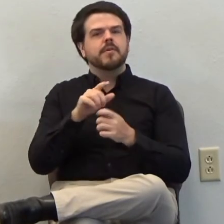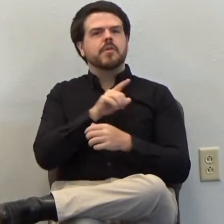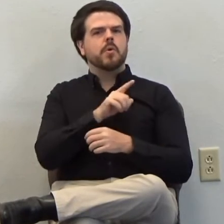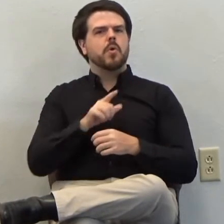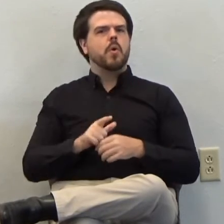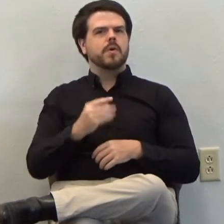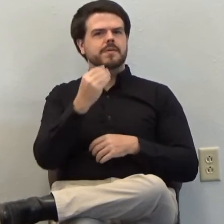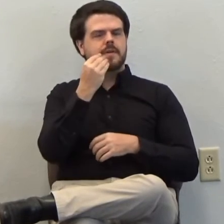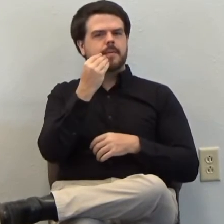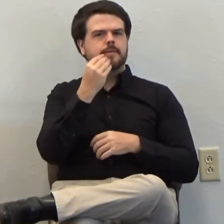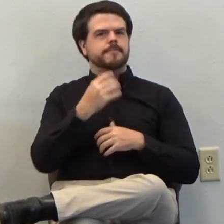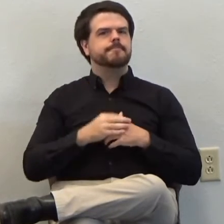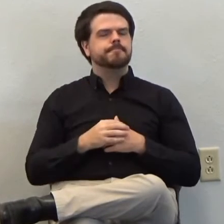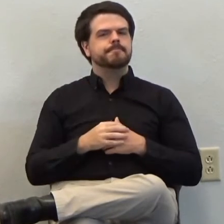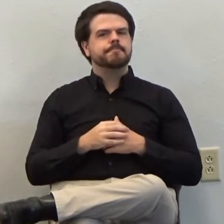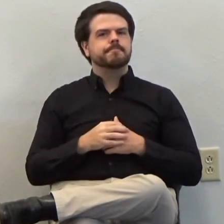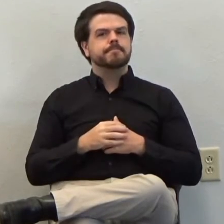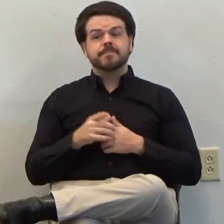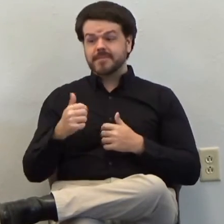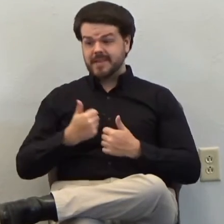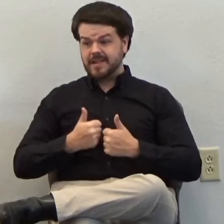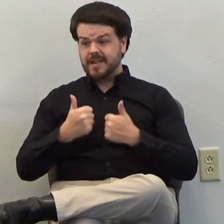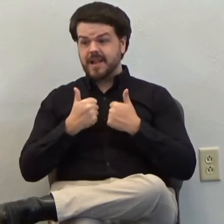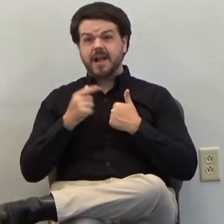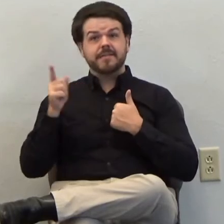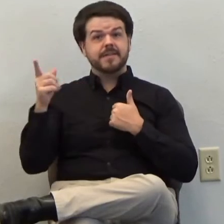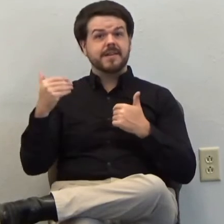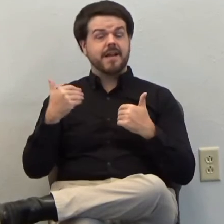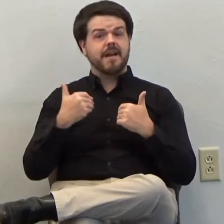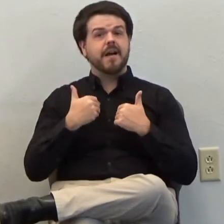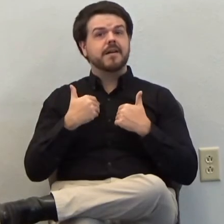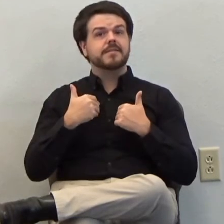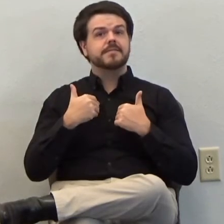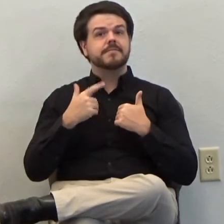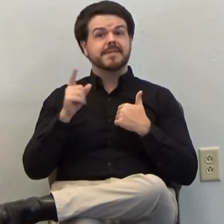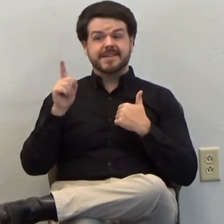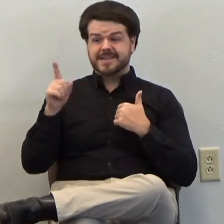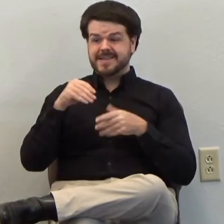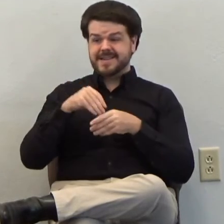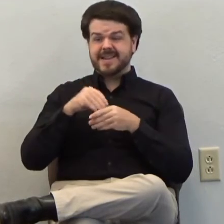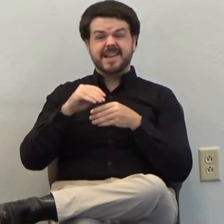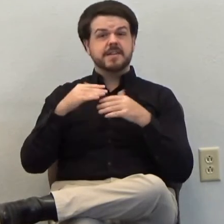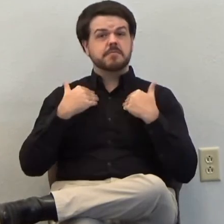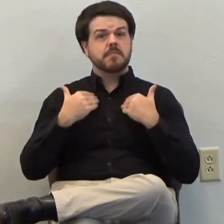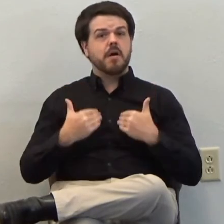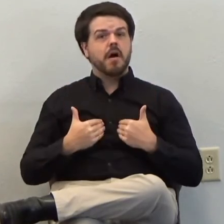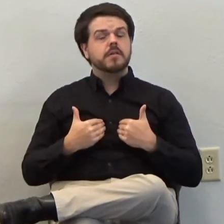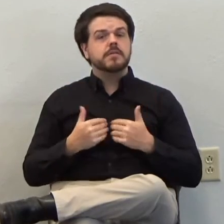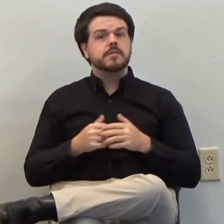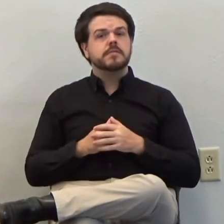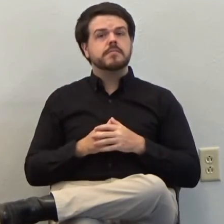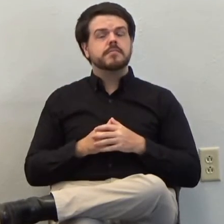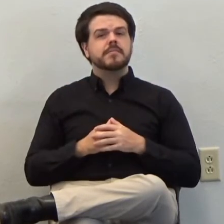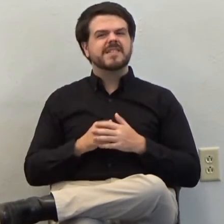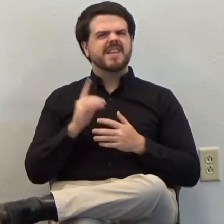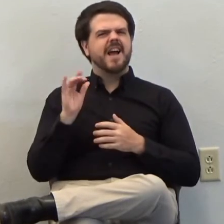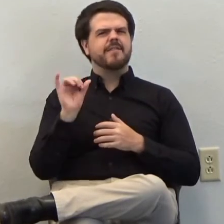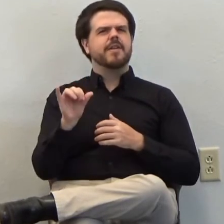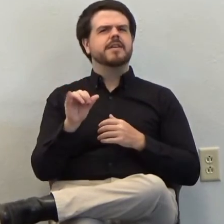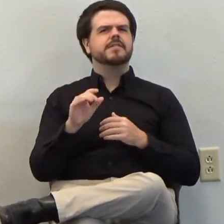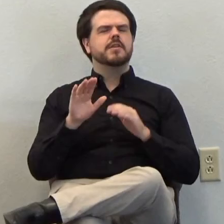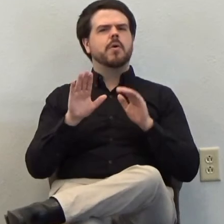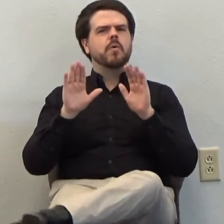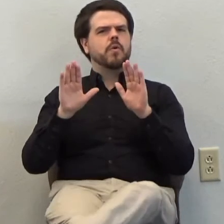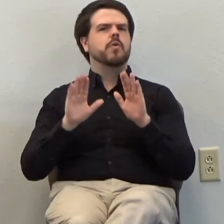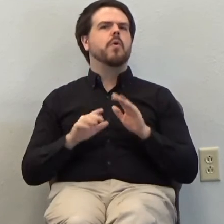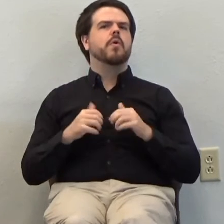life that is his this life that is in his human body this everlasting glorious life that has